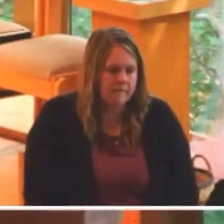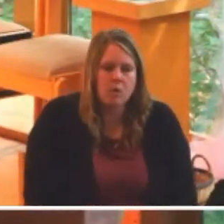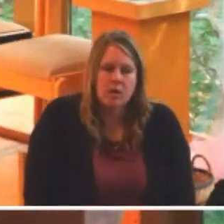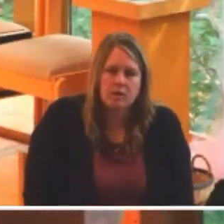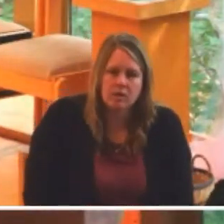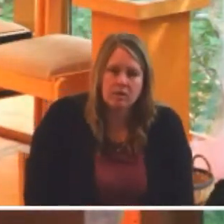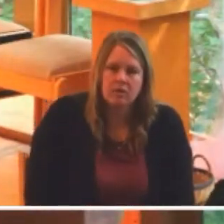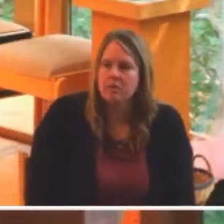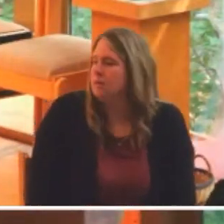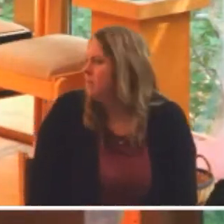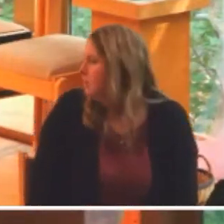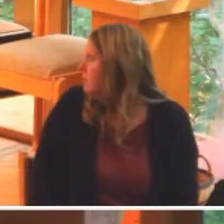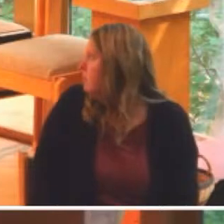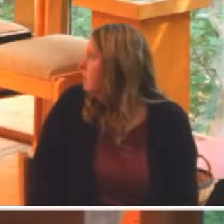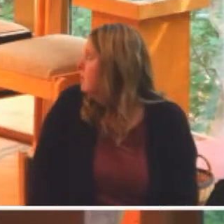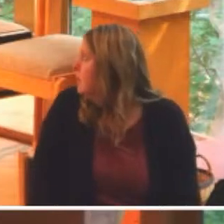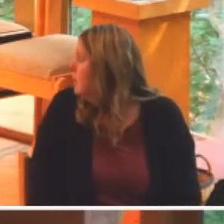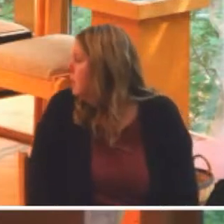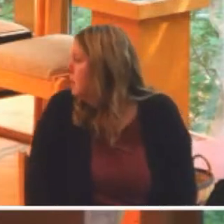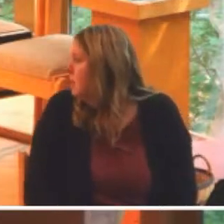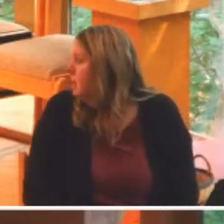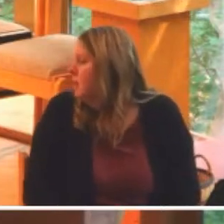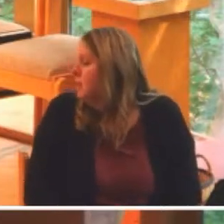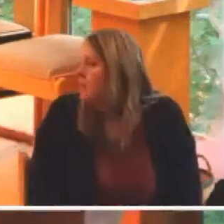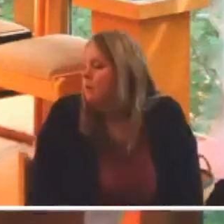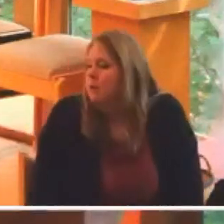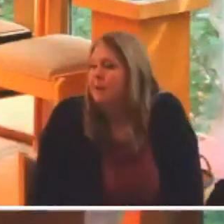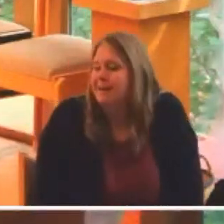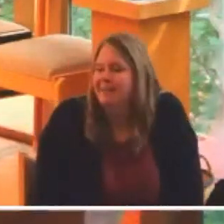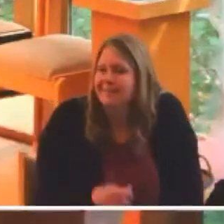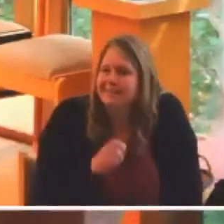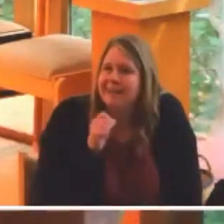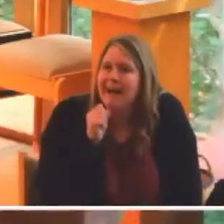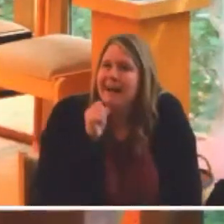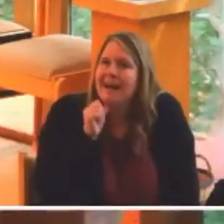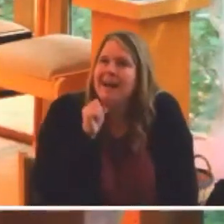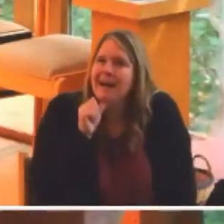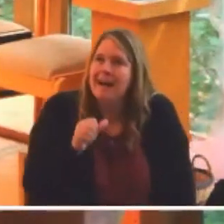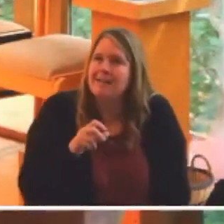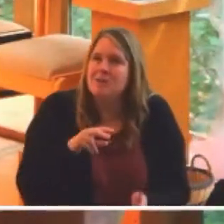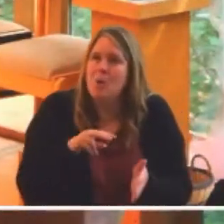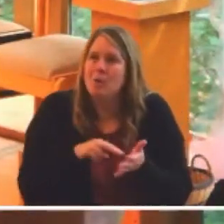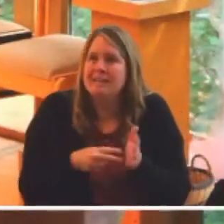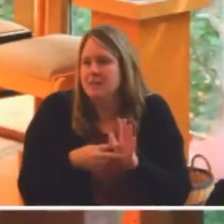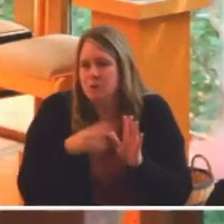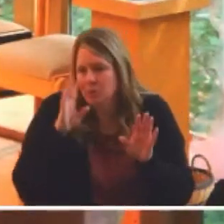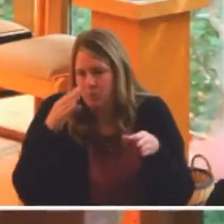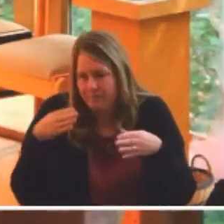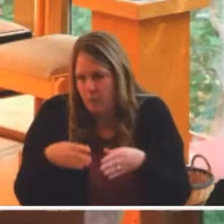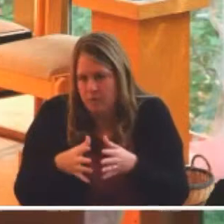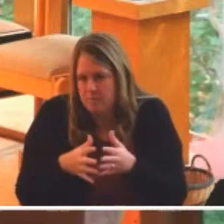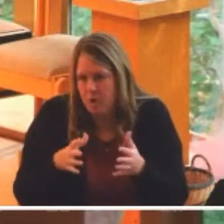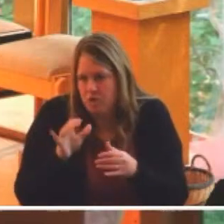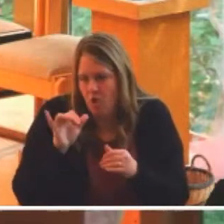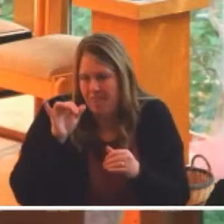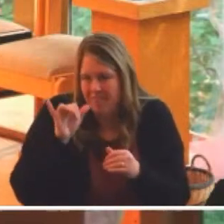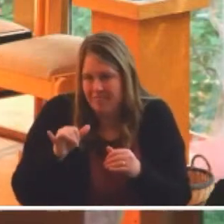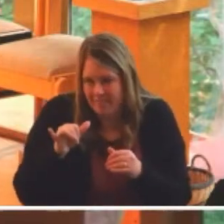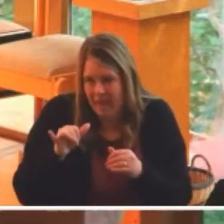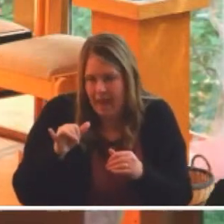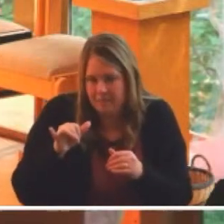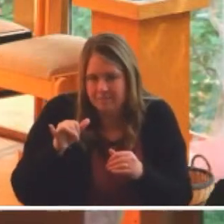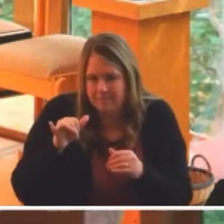I don't intend to devote much attention to those theologies this morning, but I will be very clear in saying that I reject them,